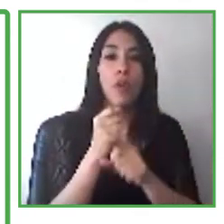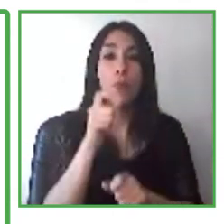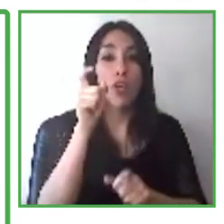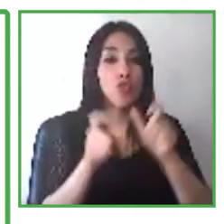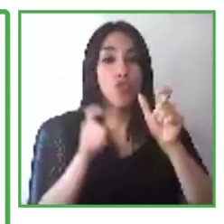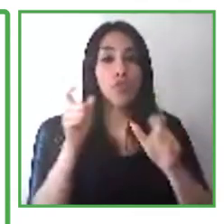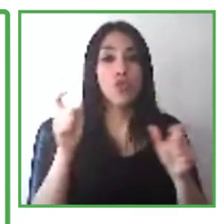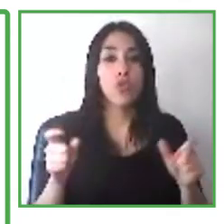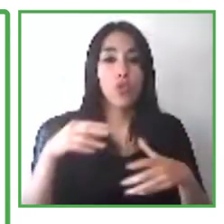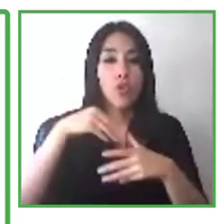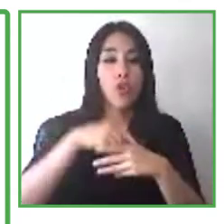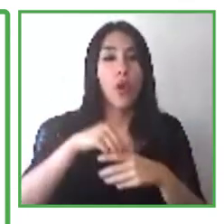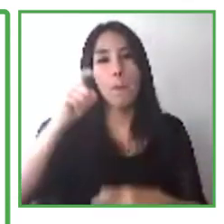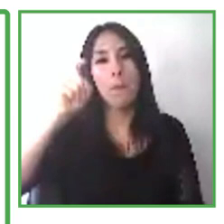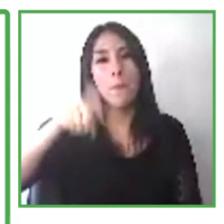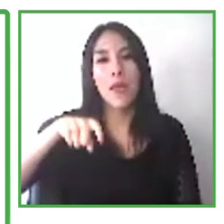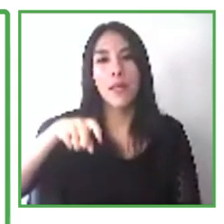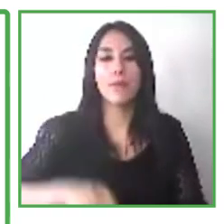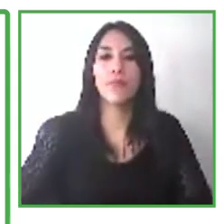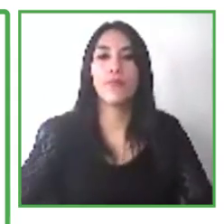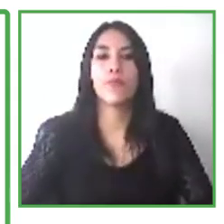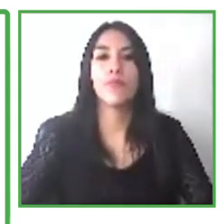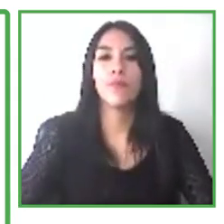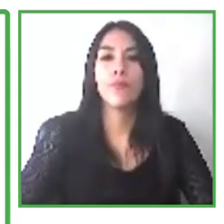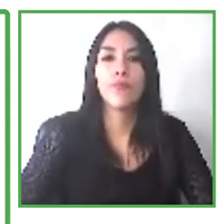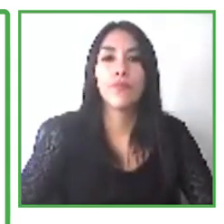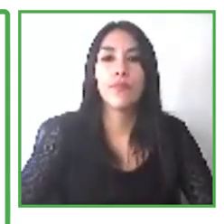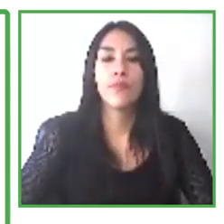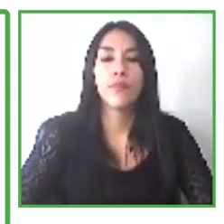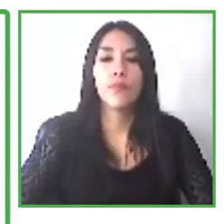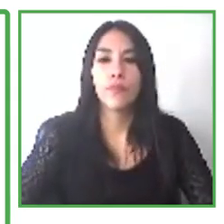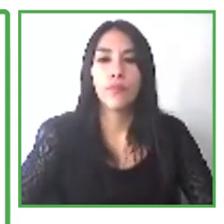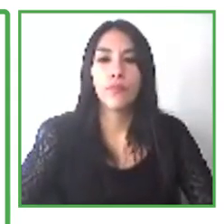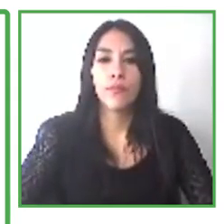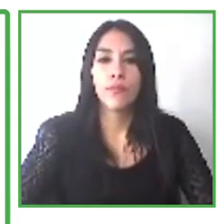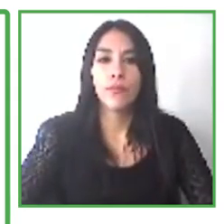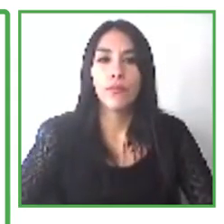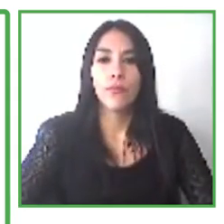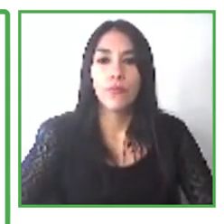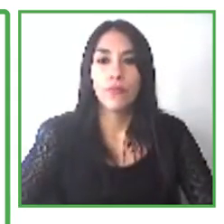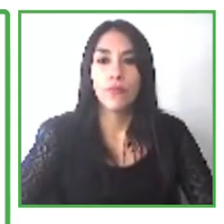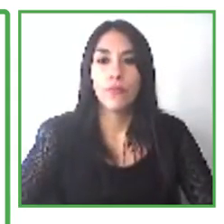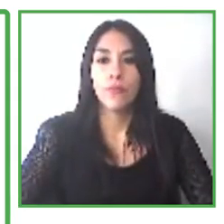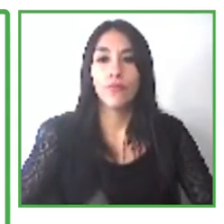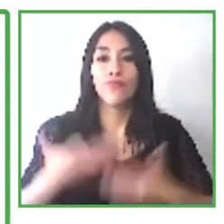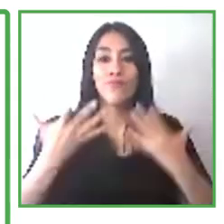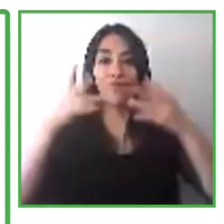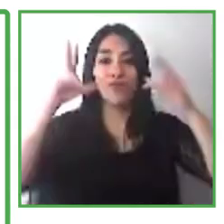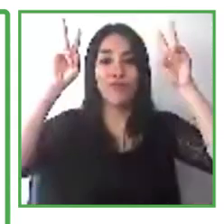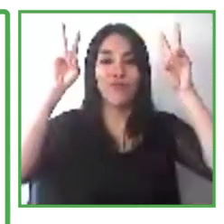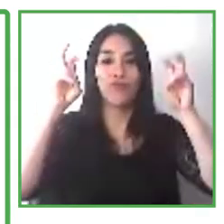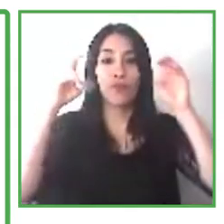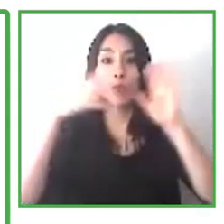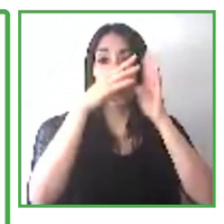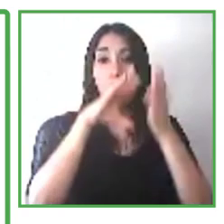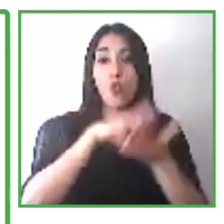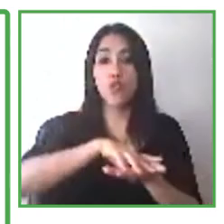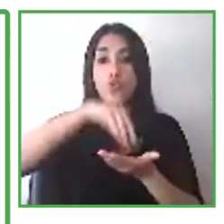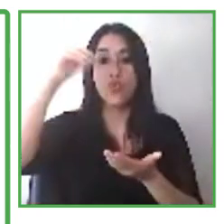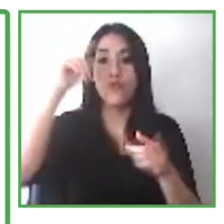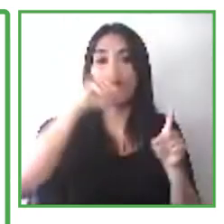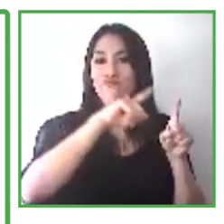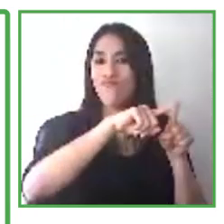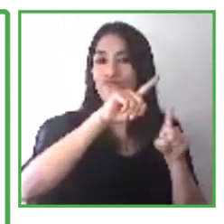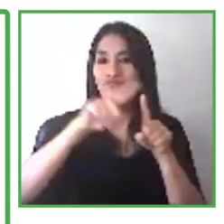In terms of the replicability and scaling up efforts that we have recently worked on, we have two quick points. In